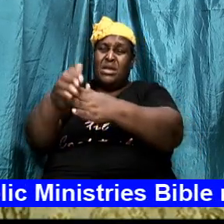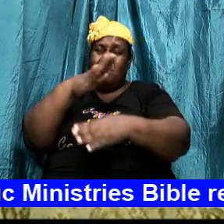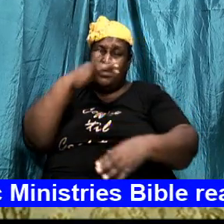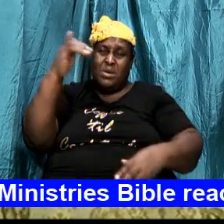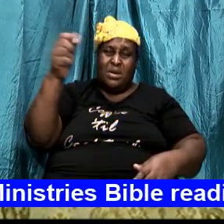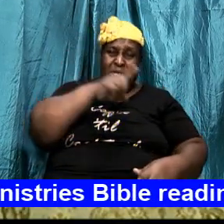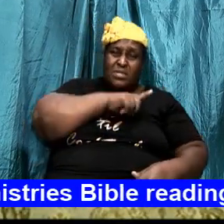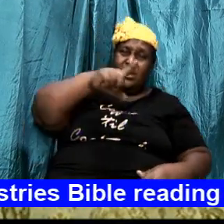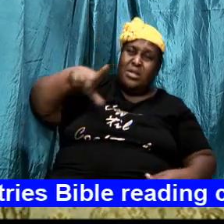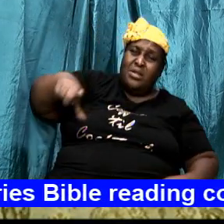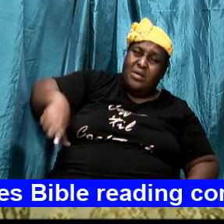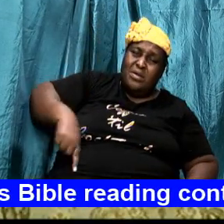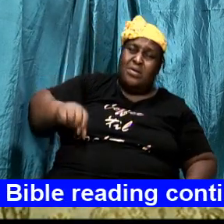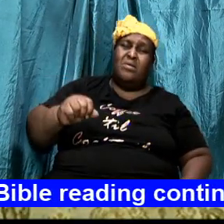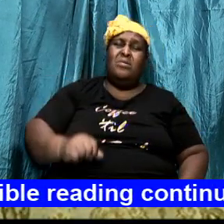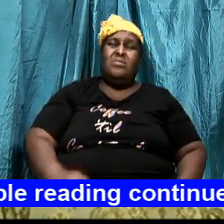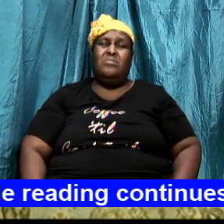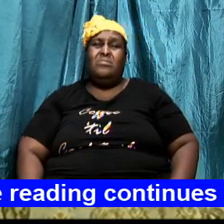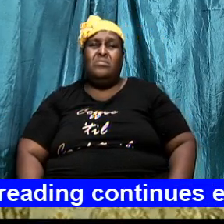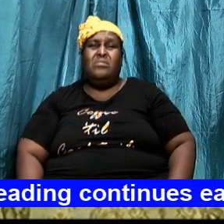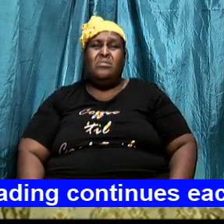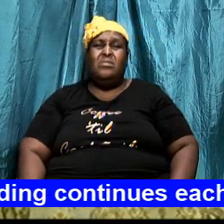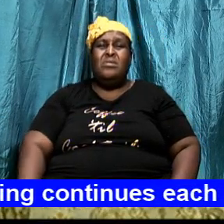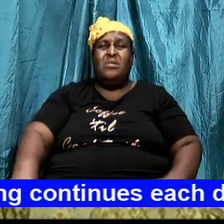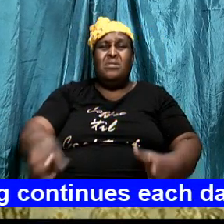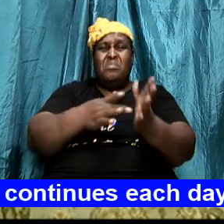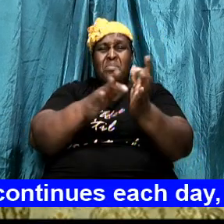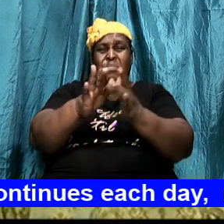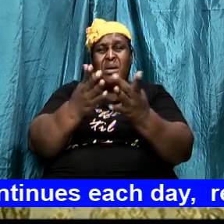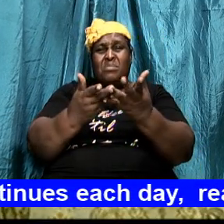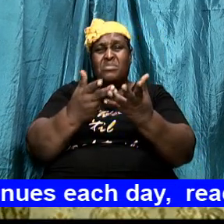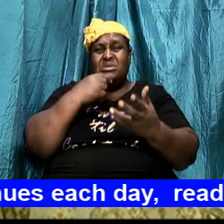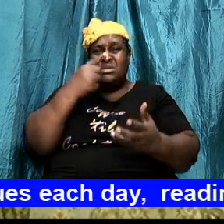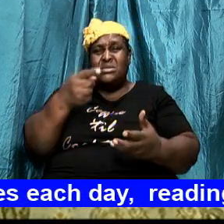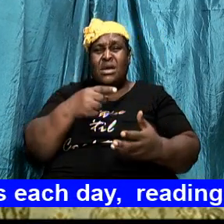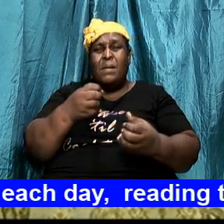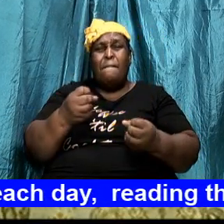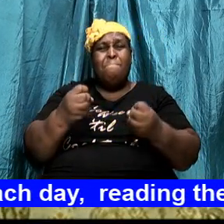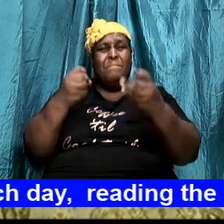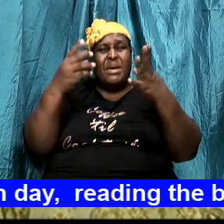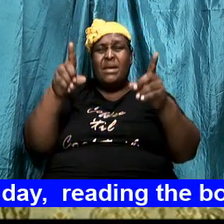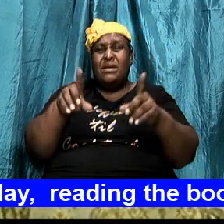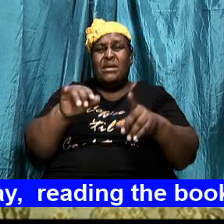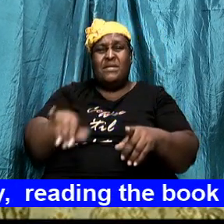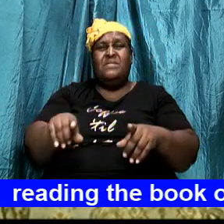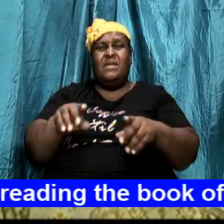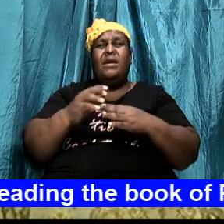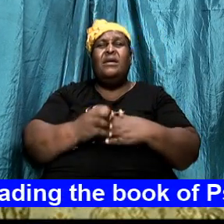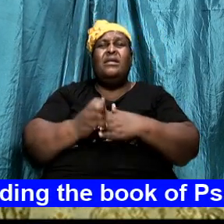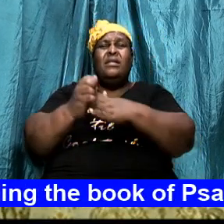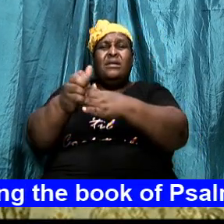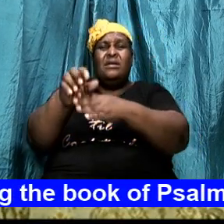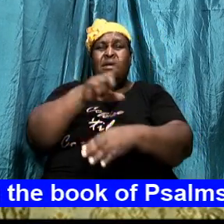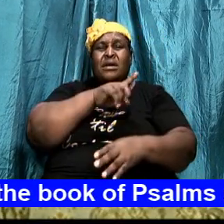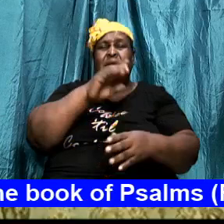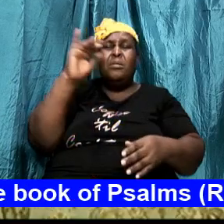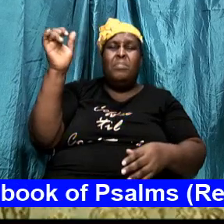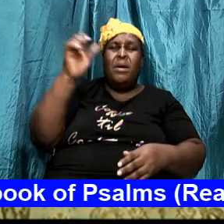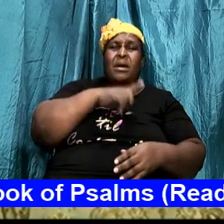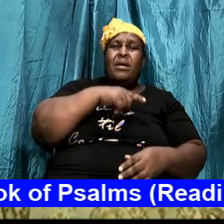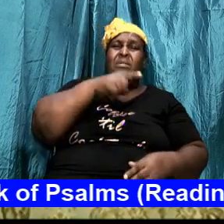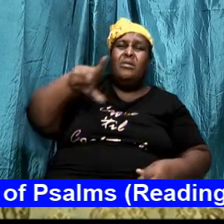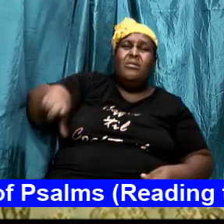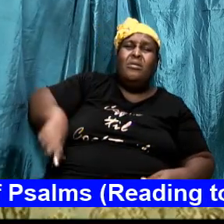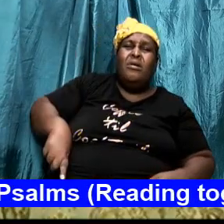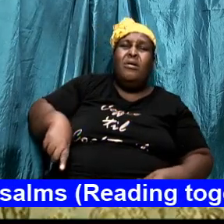that many are led by the Spirit are his sons. We have got to make sure that everything as it pertains to our life are aligned